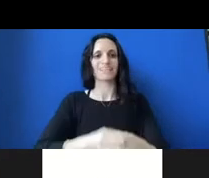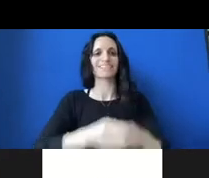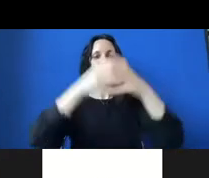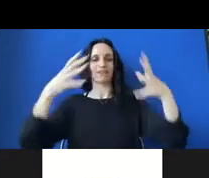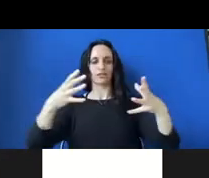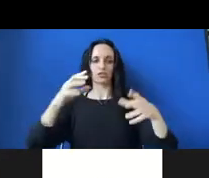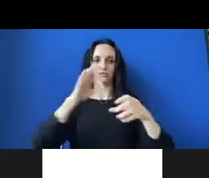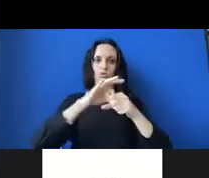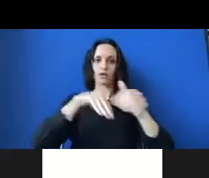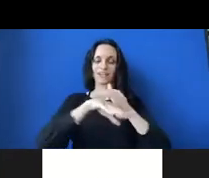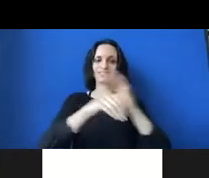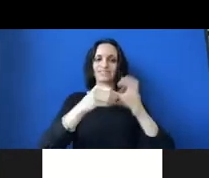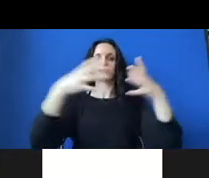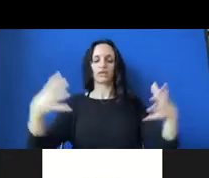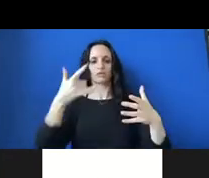So,